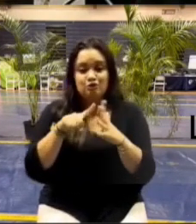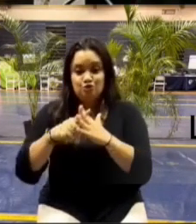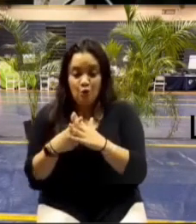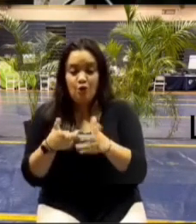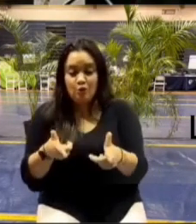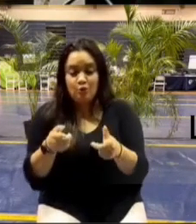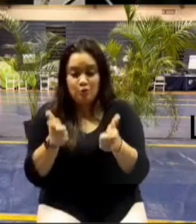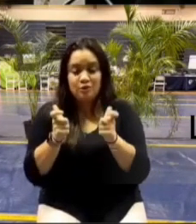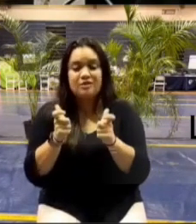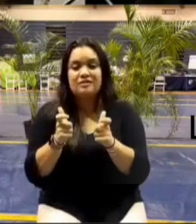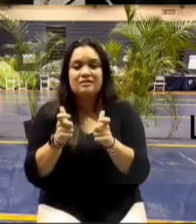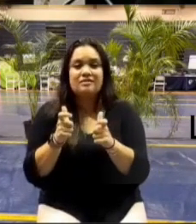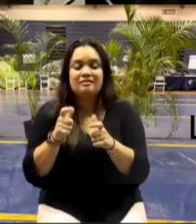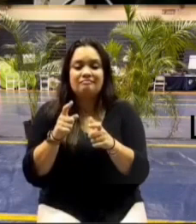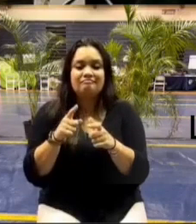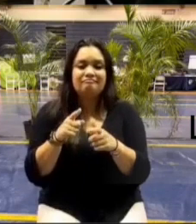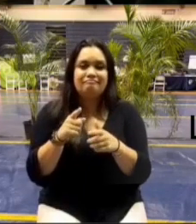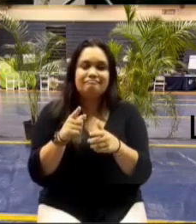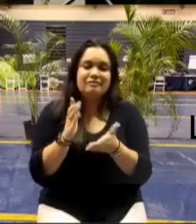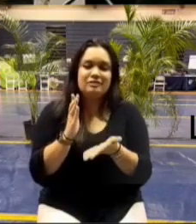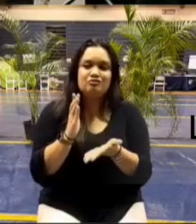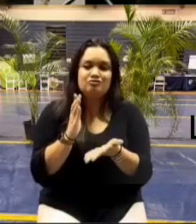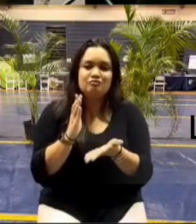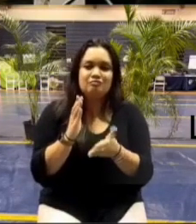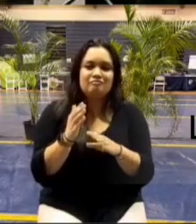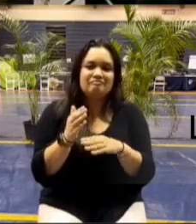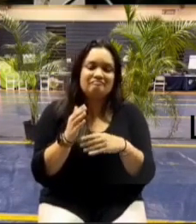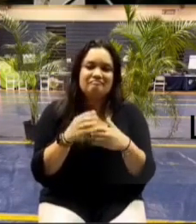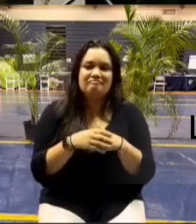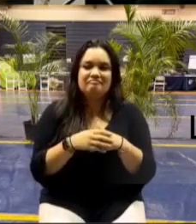instead of stopping at olawali so